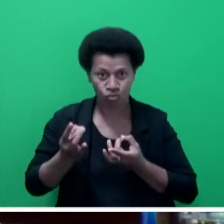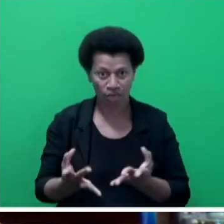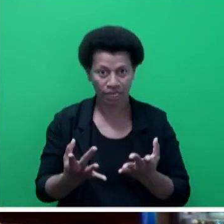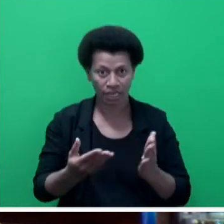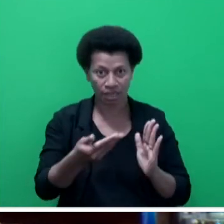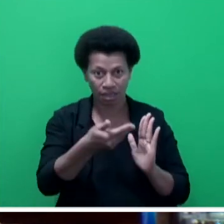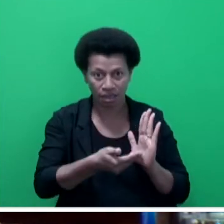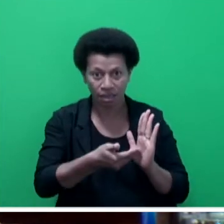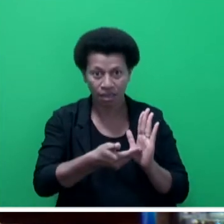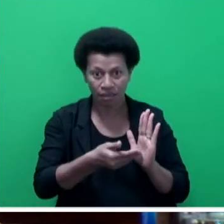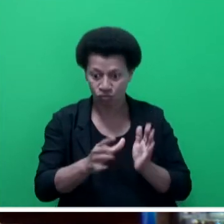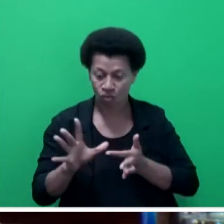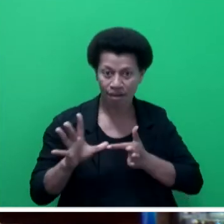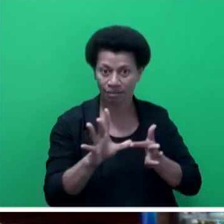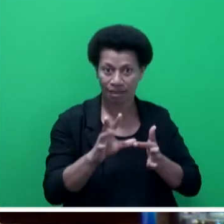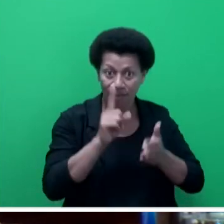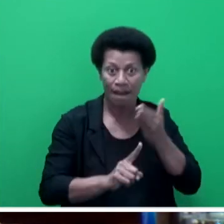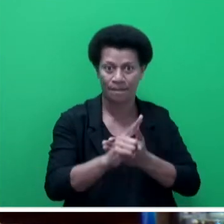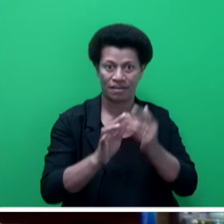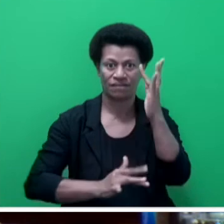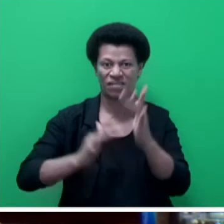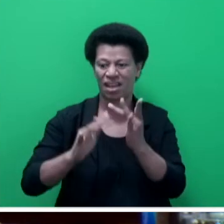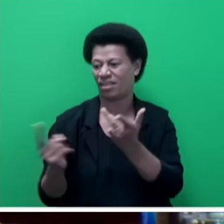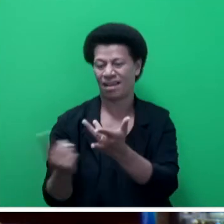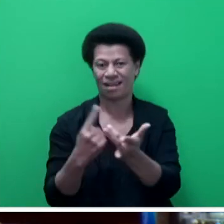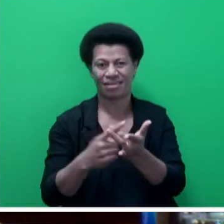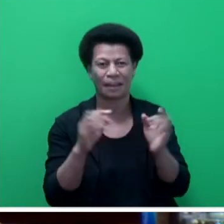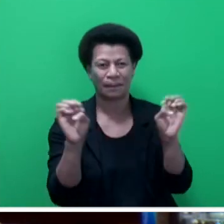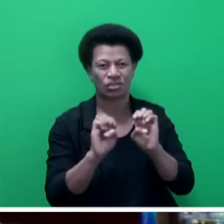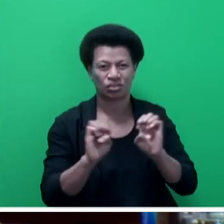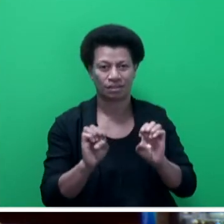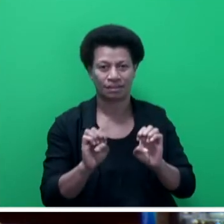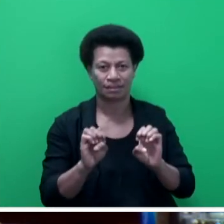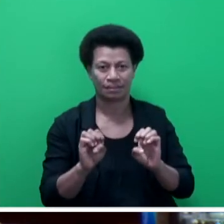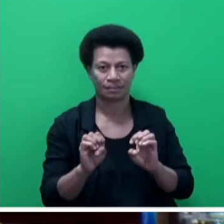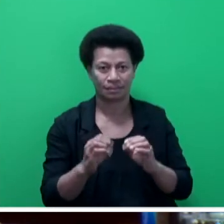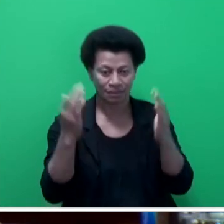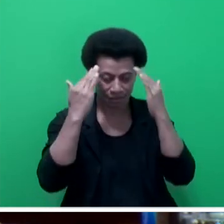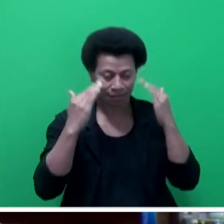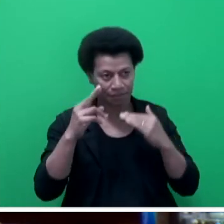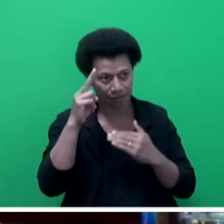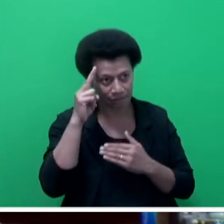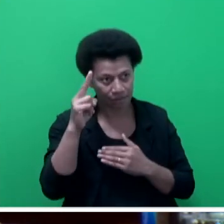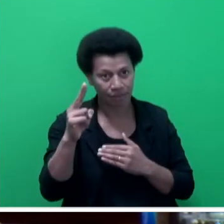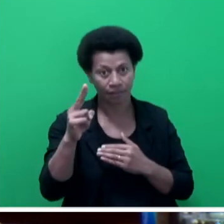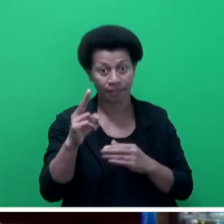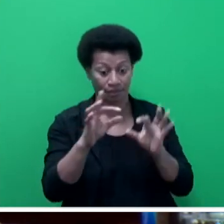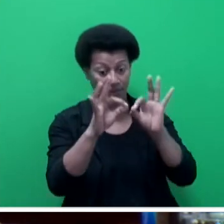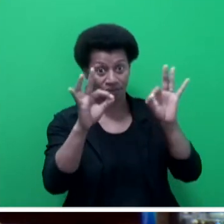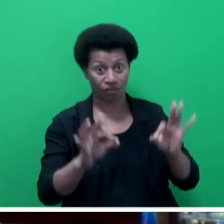response, and recovery from fires and other emergencies. Mr Speaker, sir, this framework